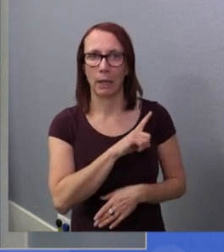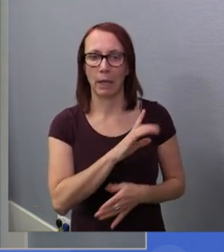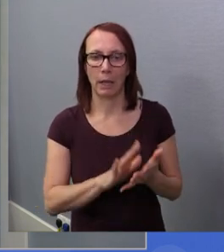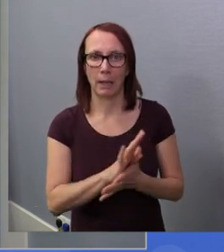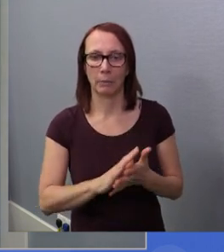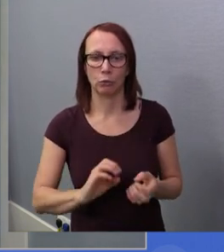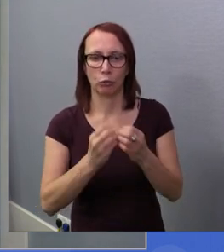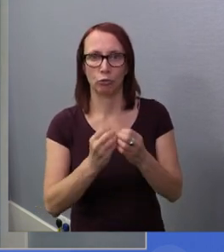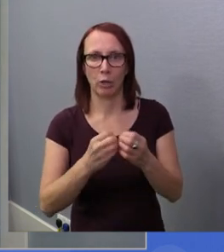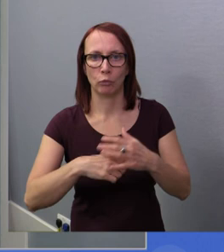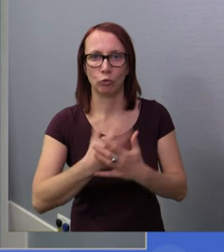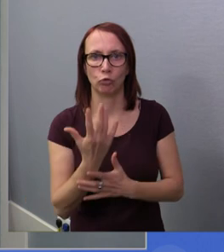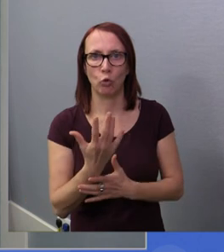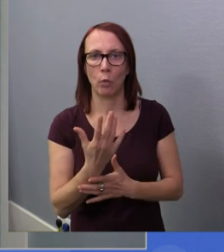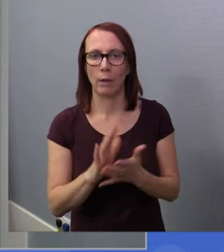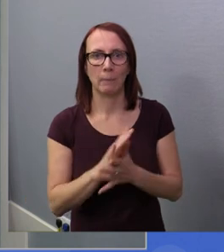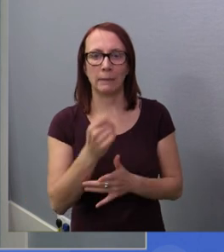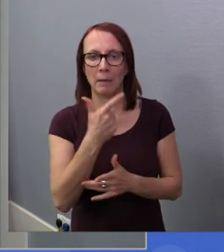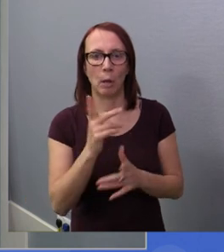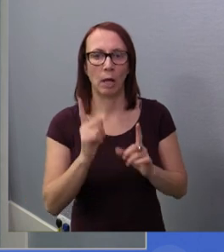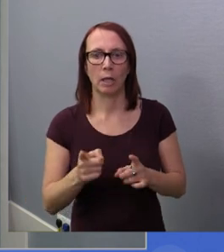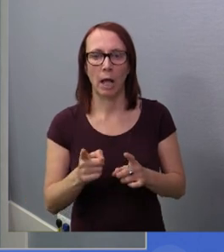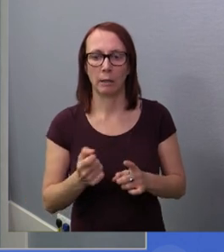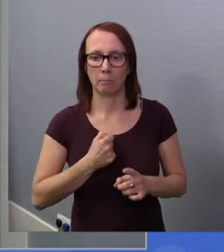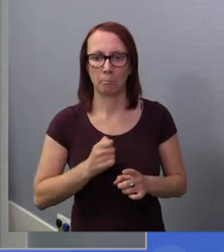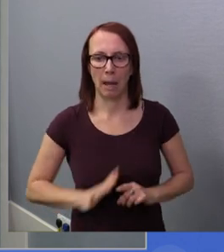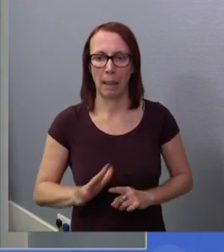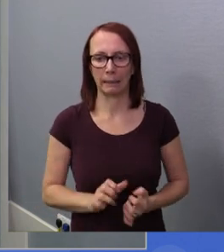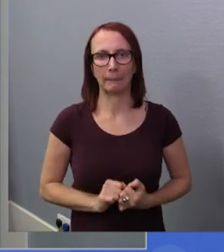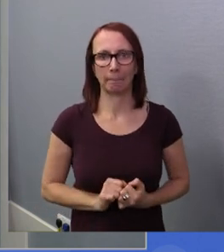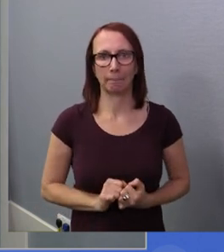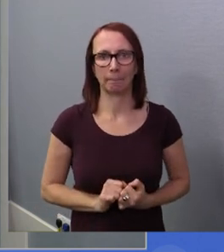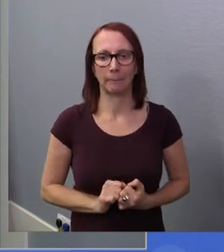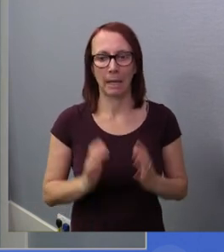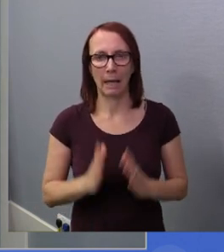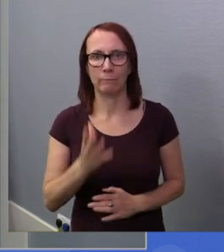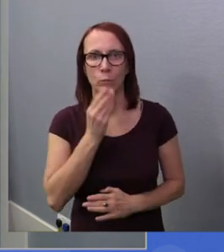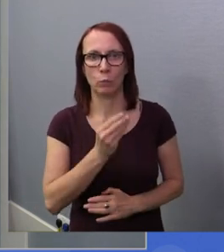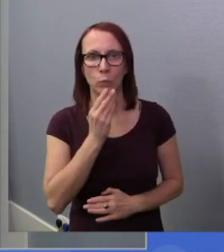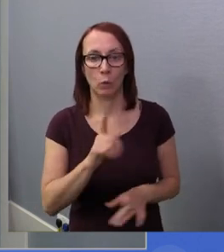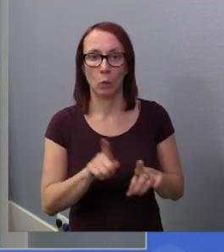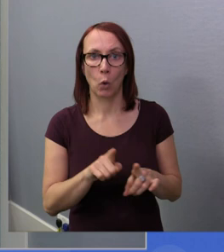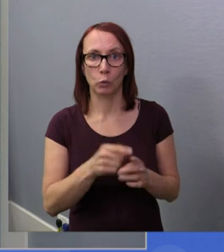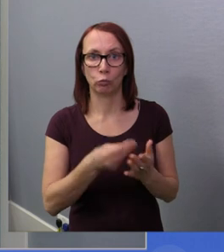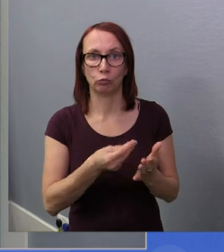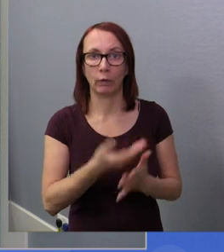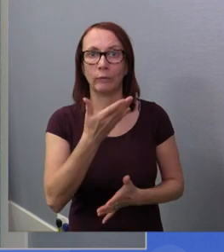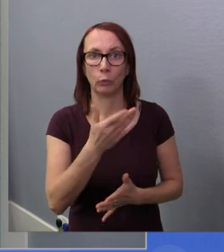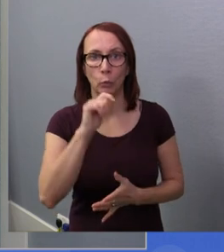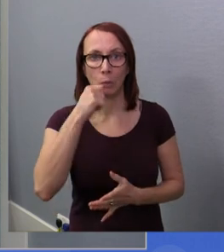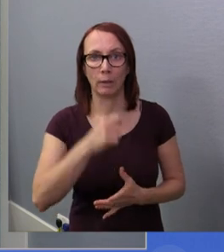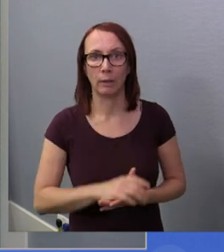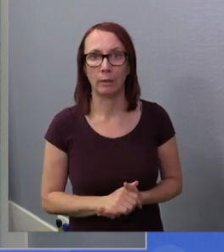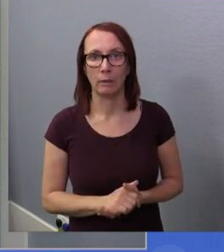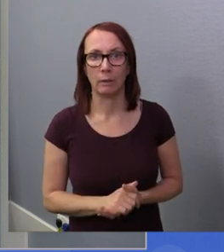growth by stopping people sitting on land and putting it to use instead. It's also a source of revenue and it